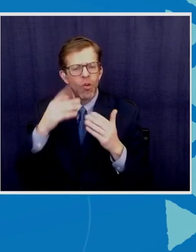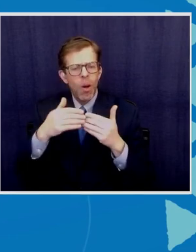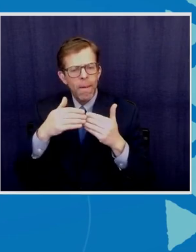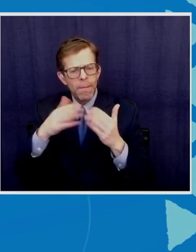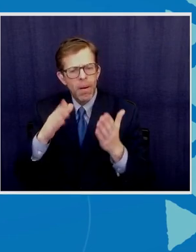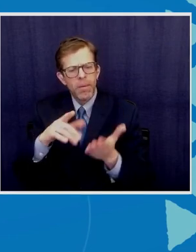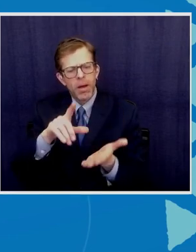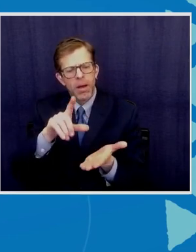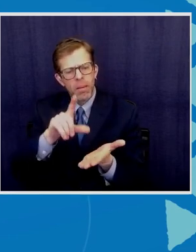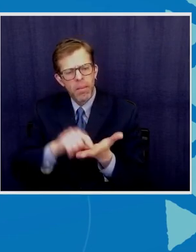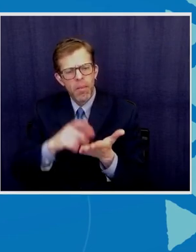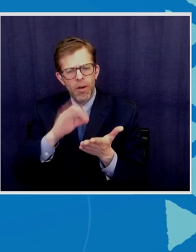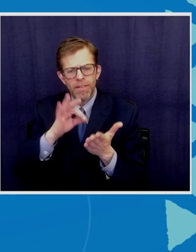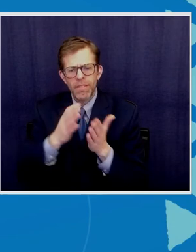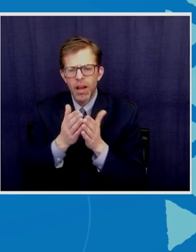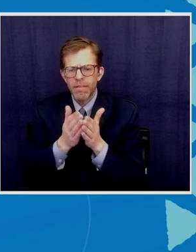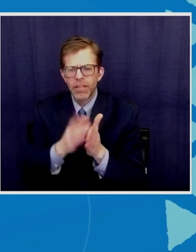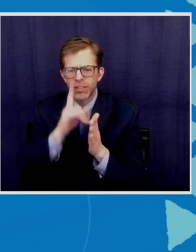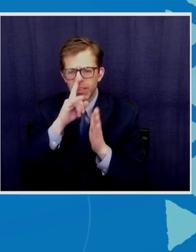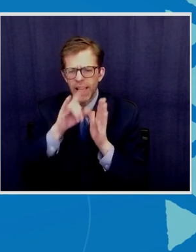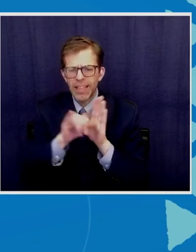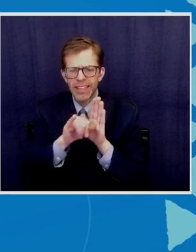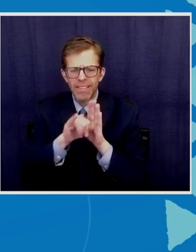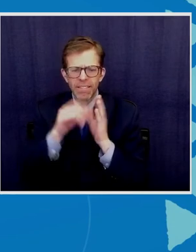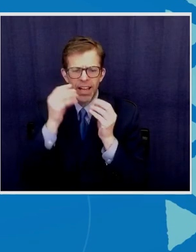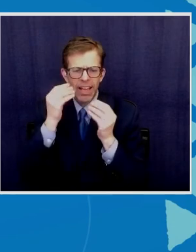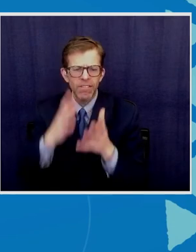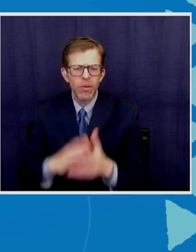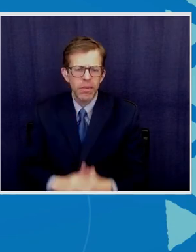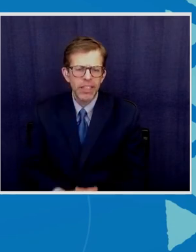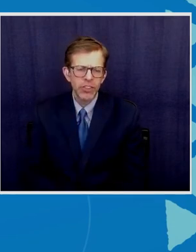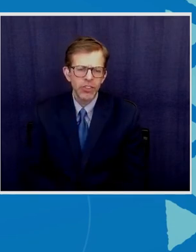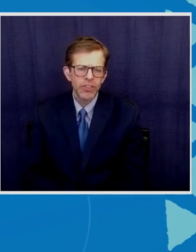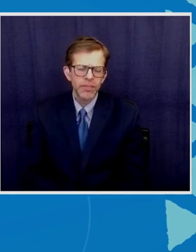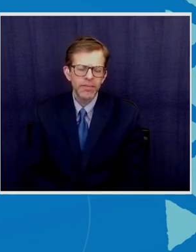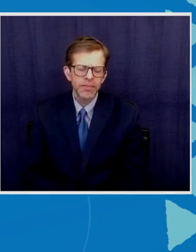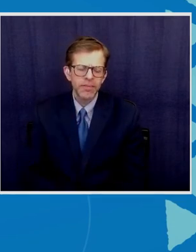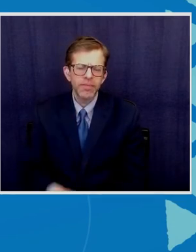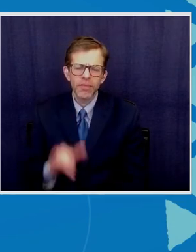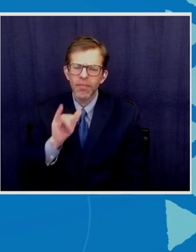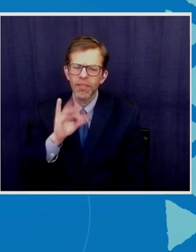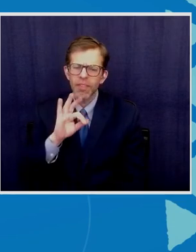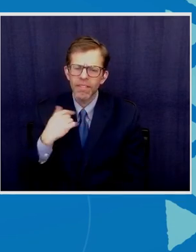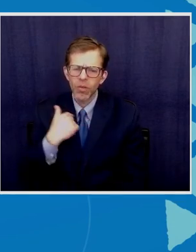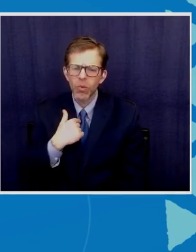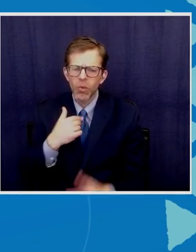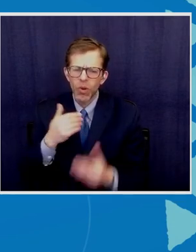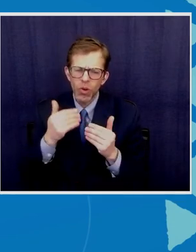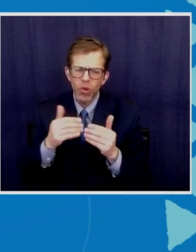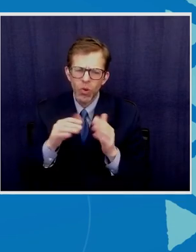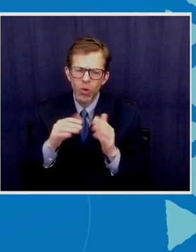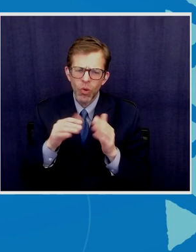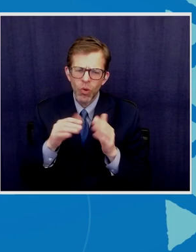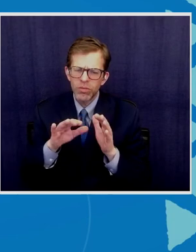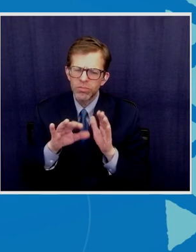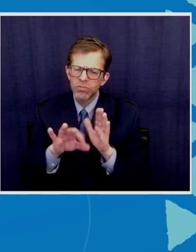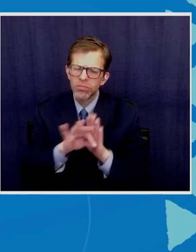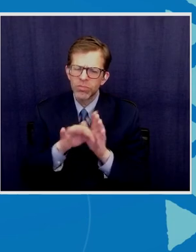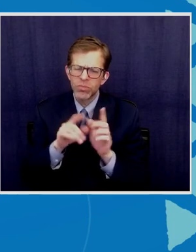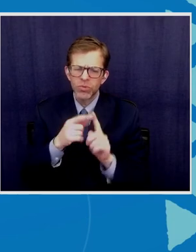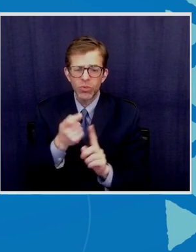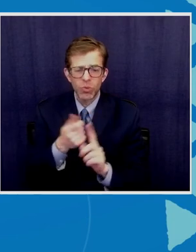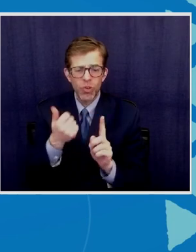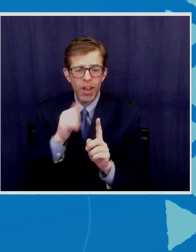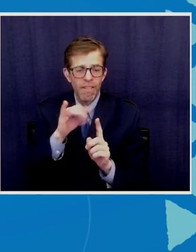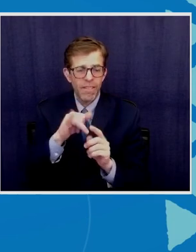vessel identification information and if we choose to retract any of that information our fisheries managers can